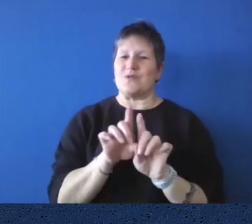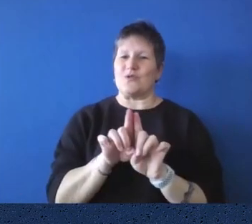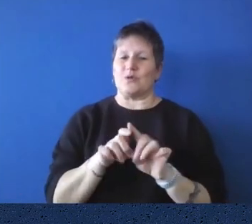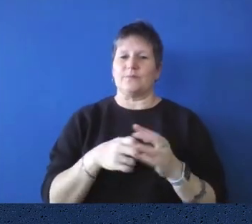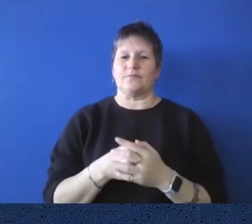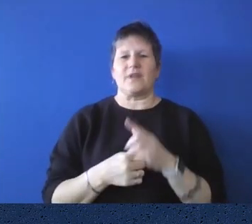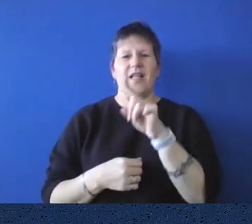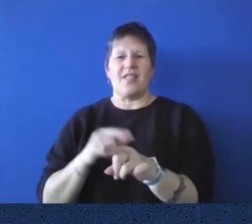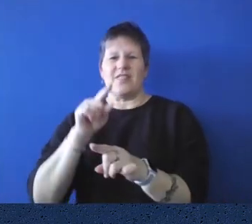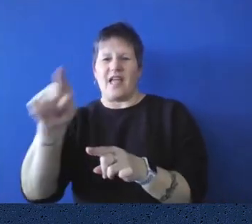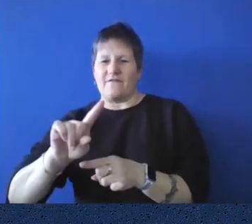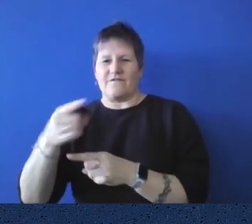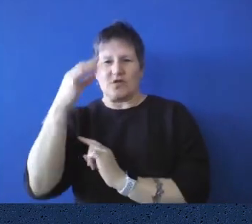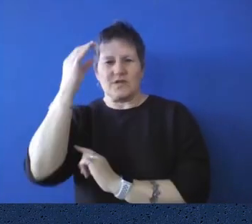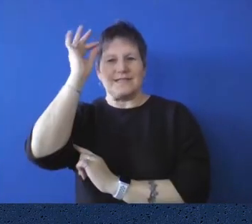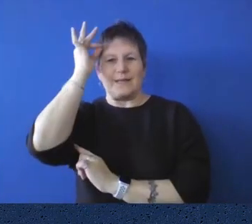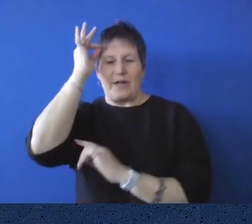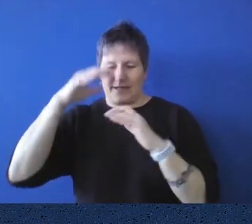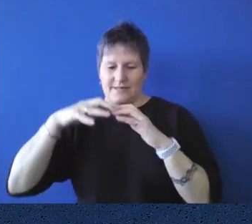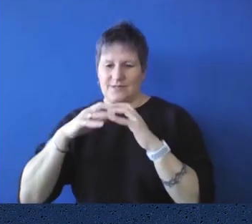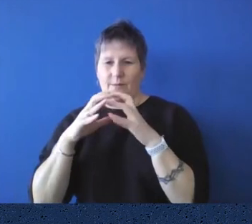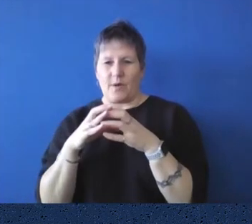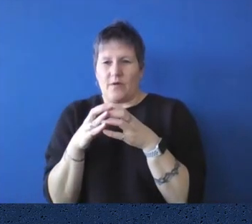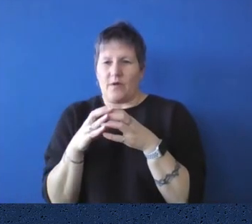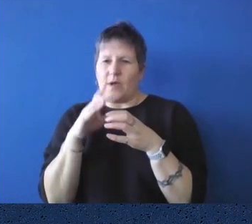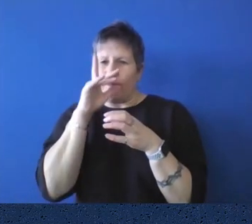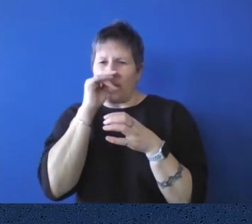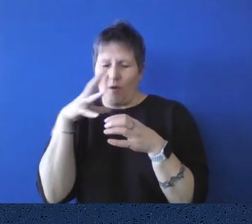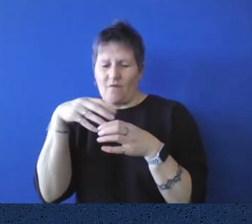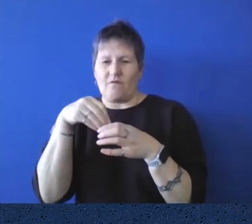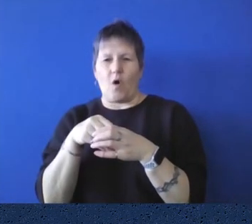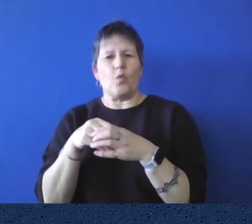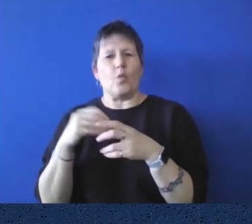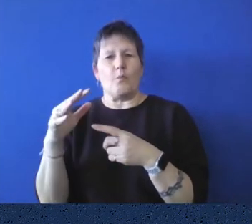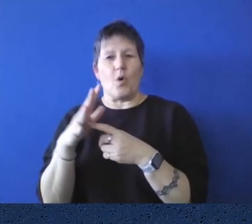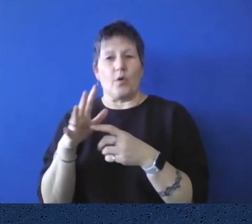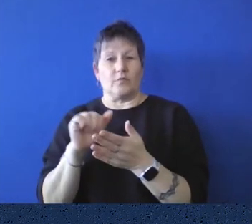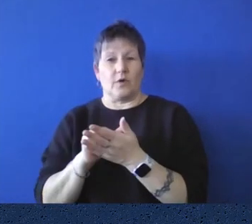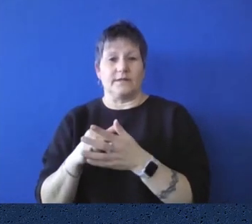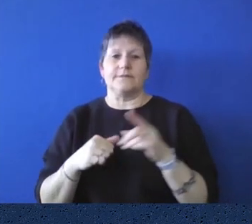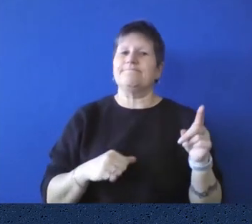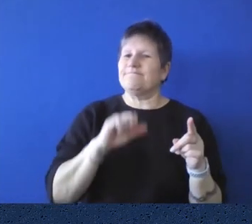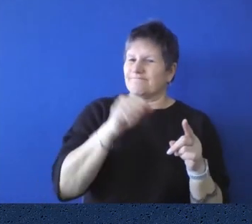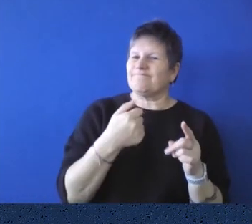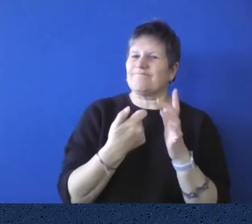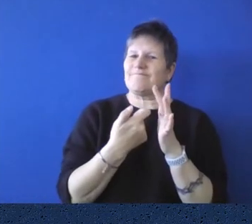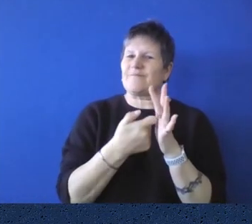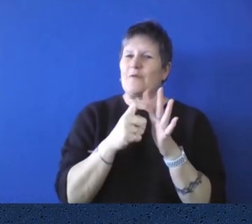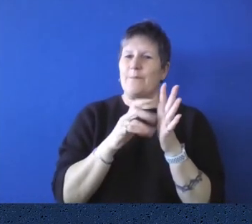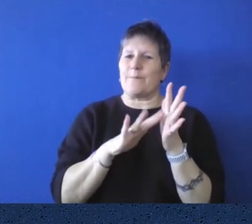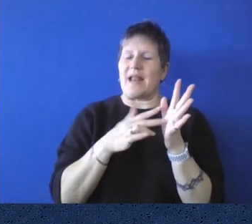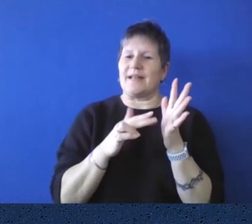key people who people would know from the history of Victoria. Yes, absolutely. People like Redmond Barry, John Pascoe Faulkner.